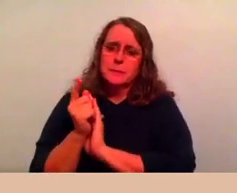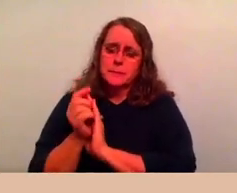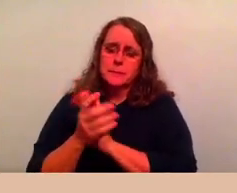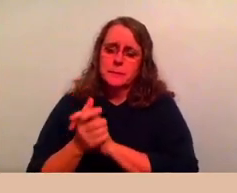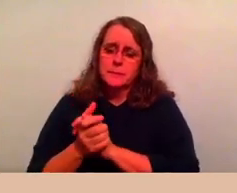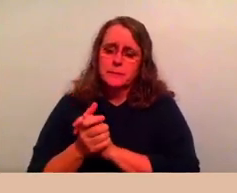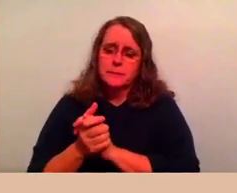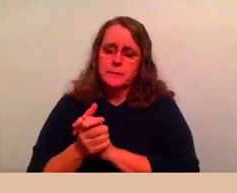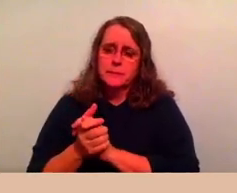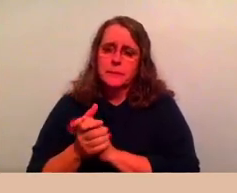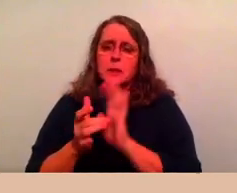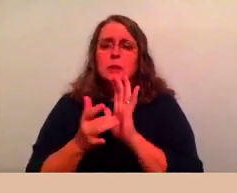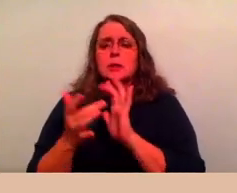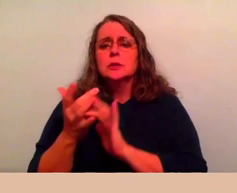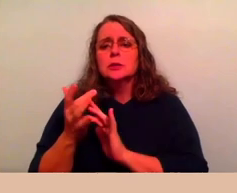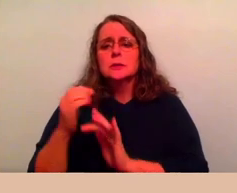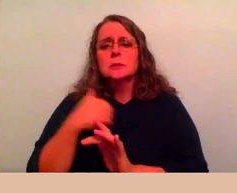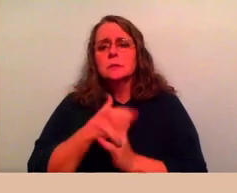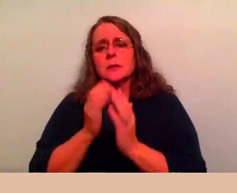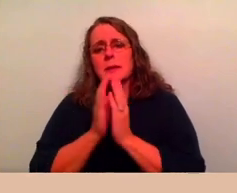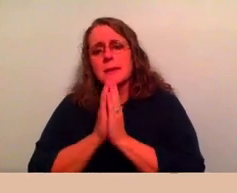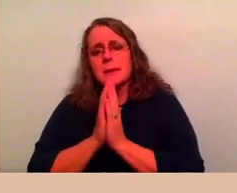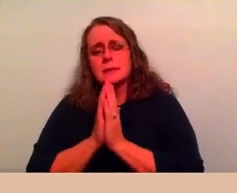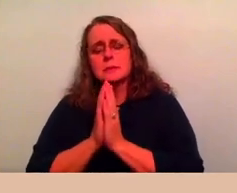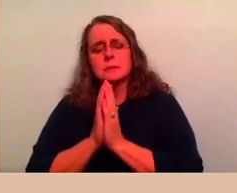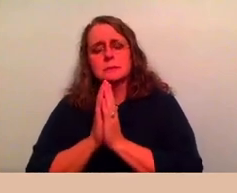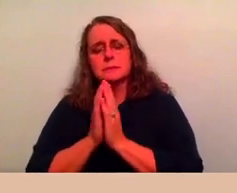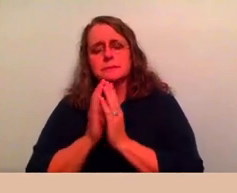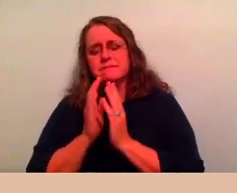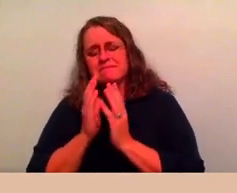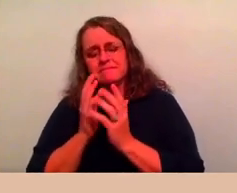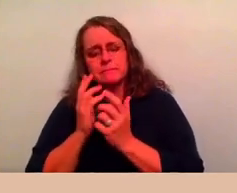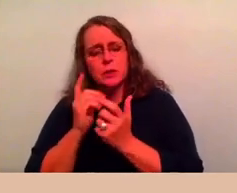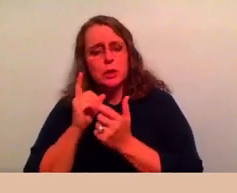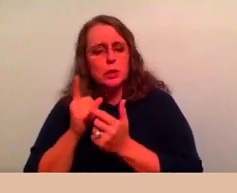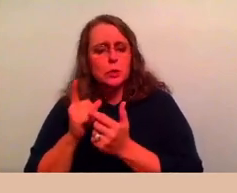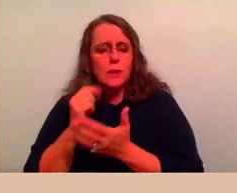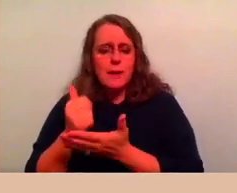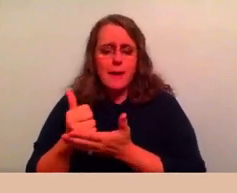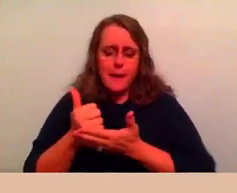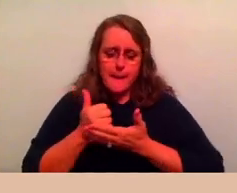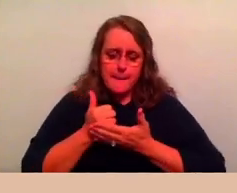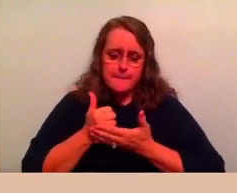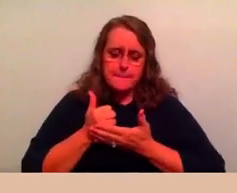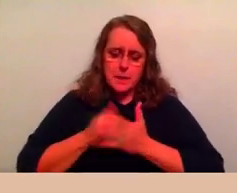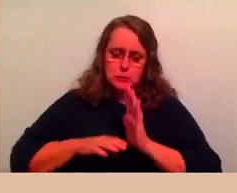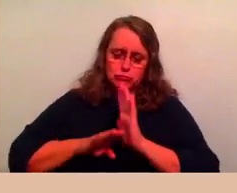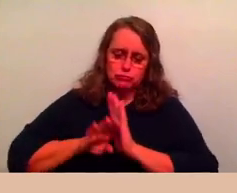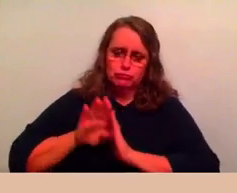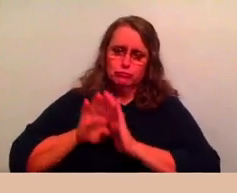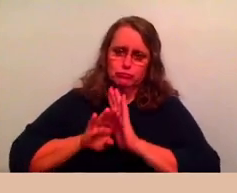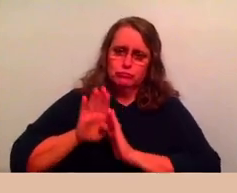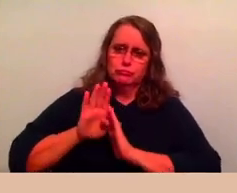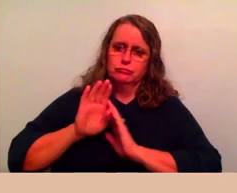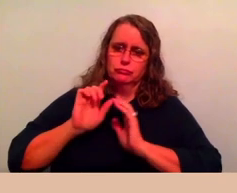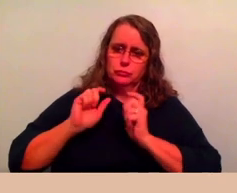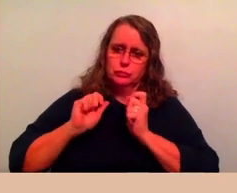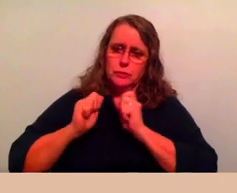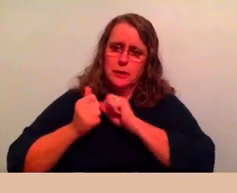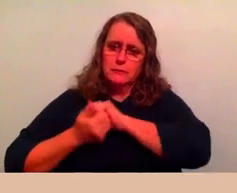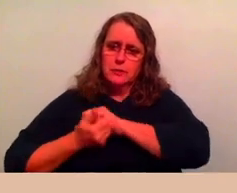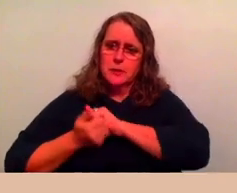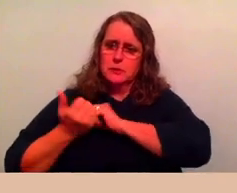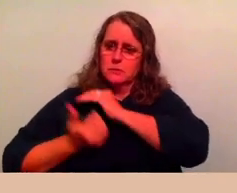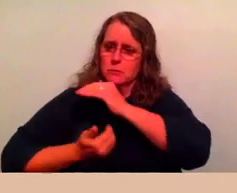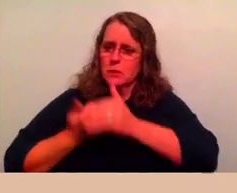Jesus, we ask that you would work through us, that you would help us through this transformation process that, man,